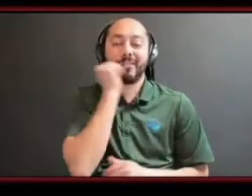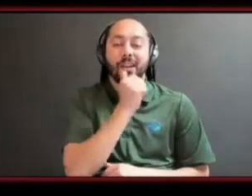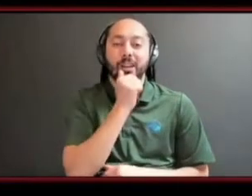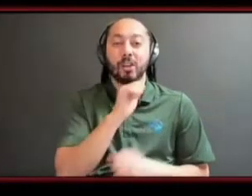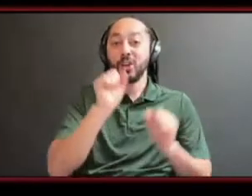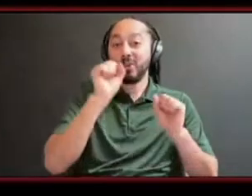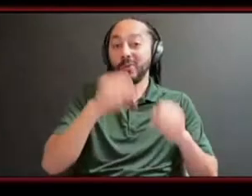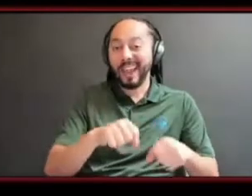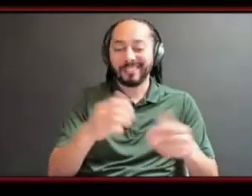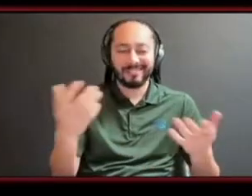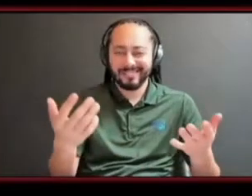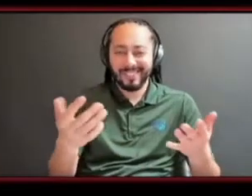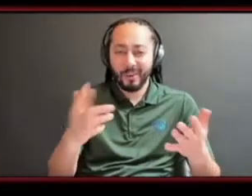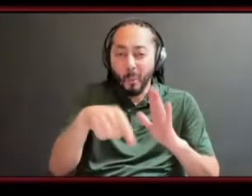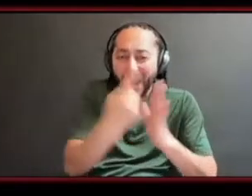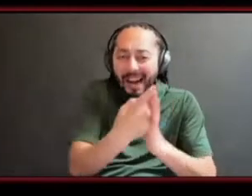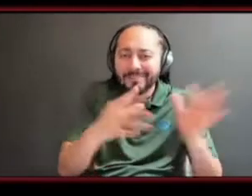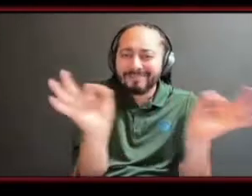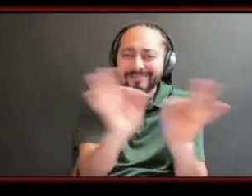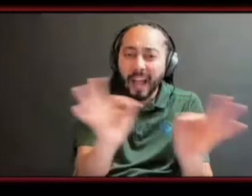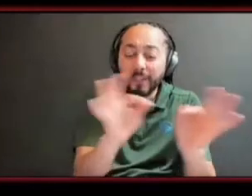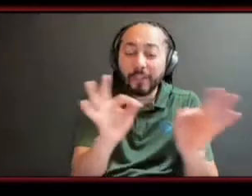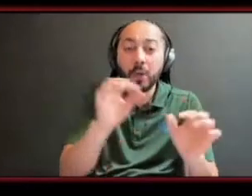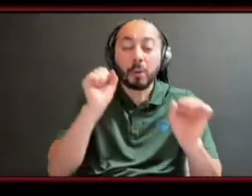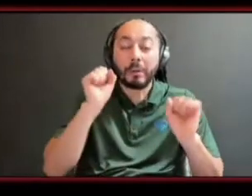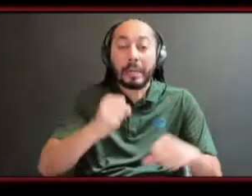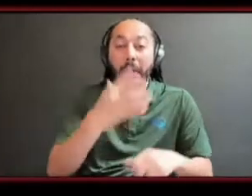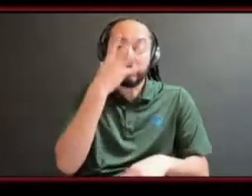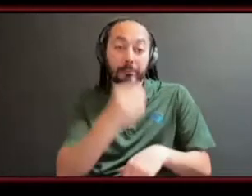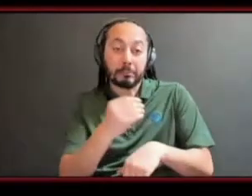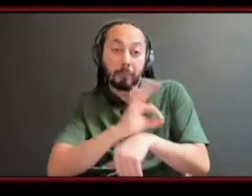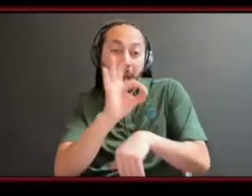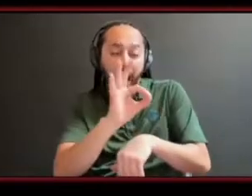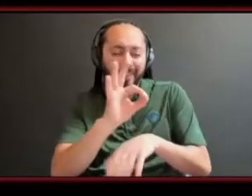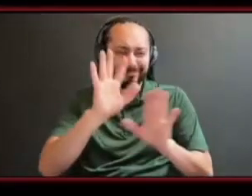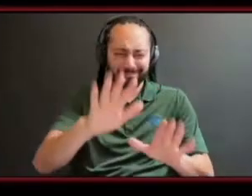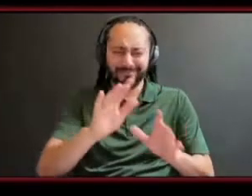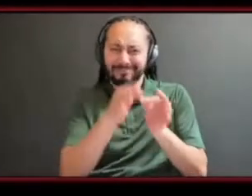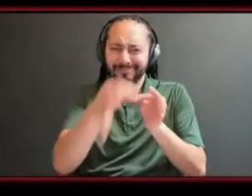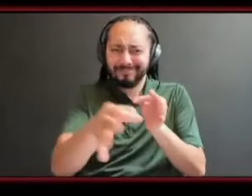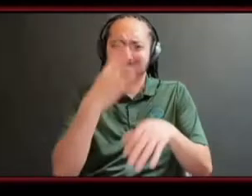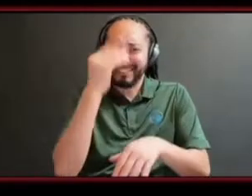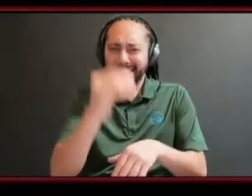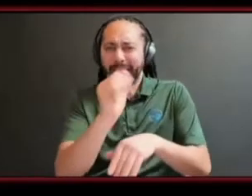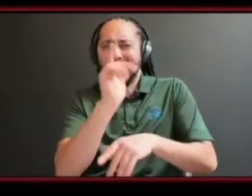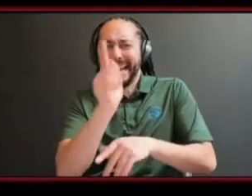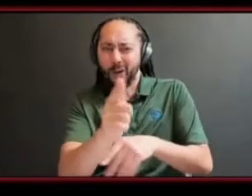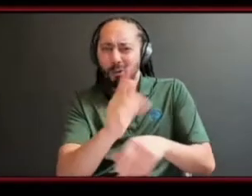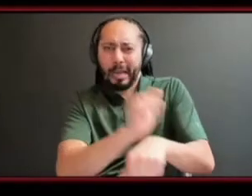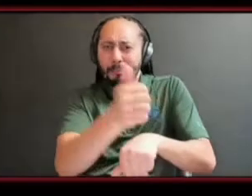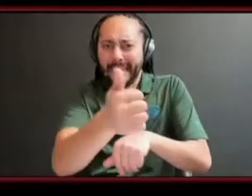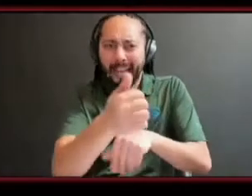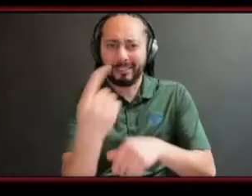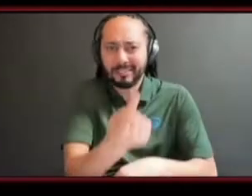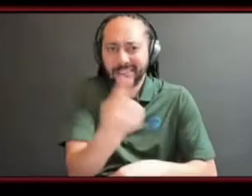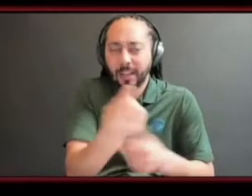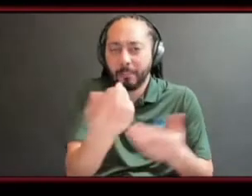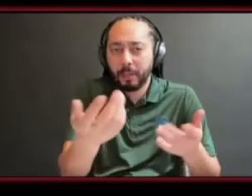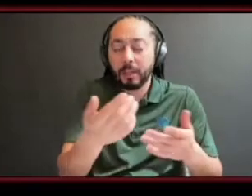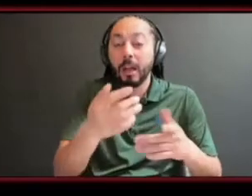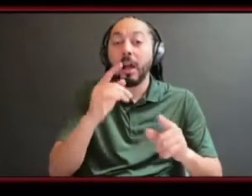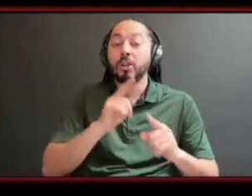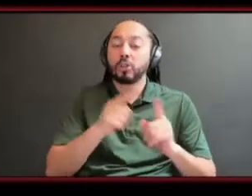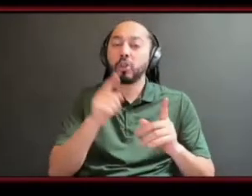extra hour or something and you get that's that's 365 hours that you worked in on your business and that comp that compound interest